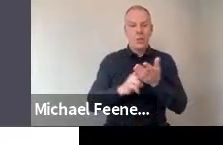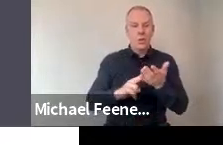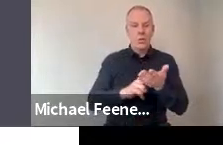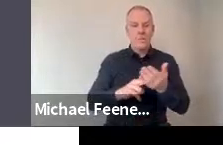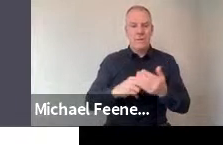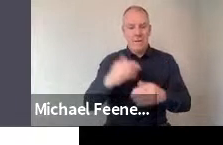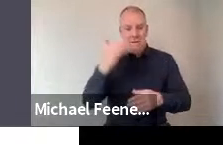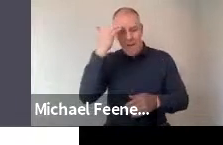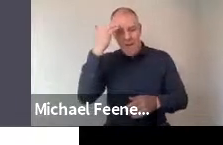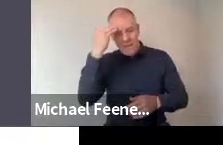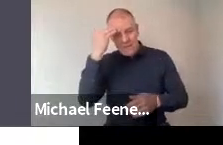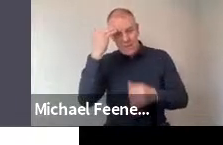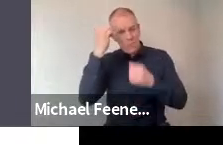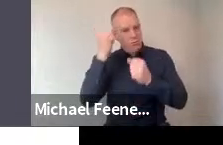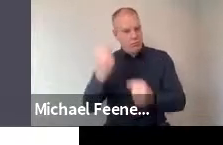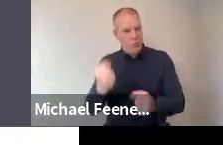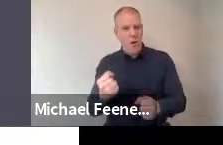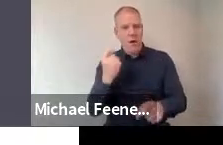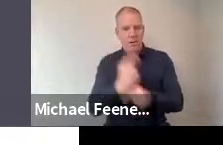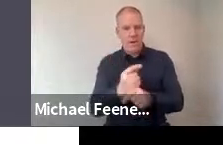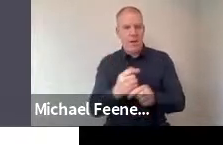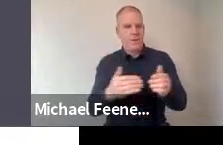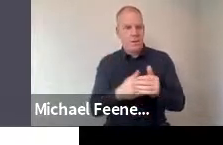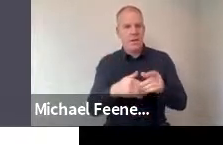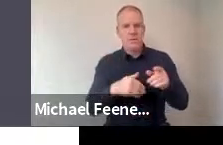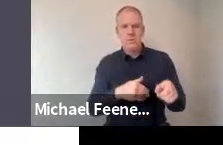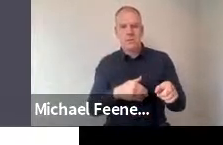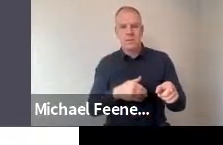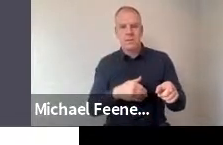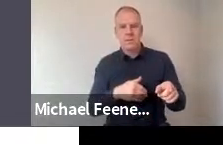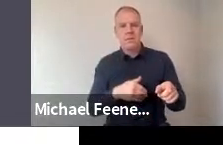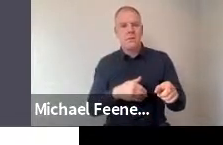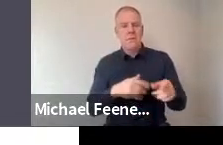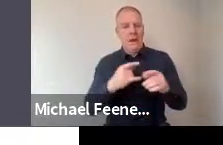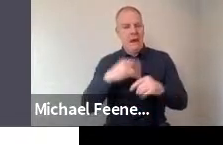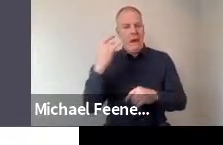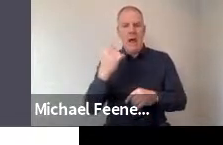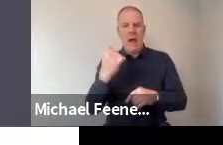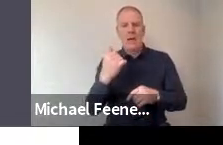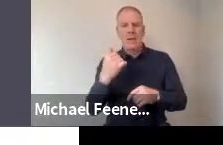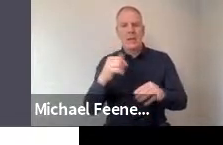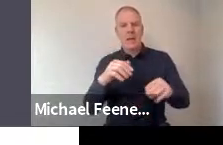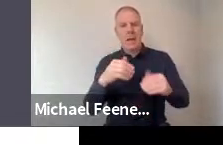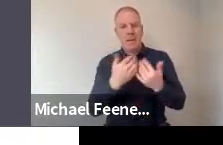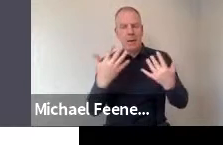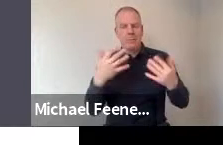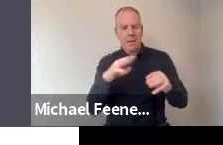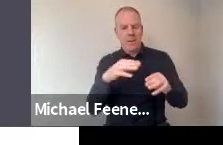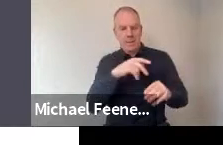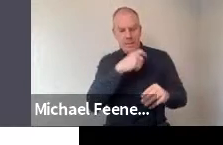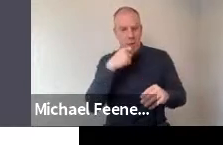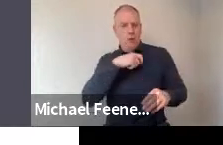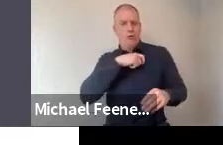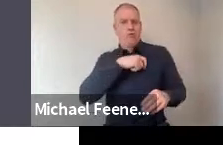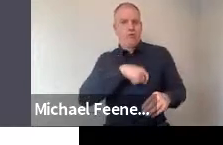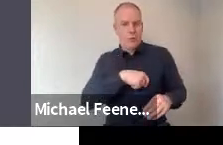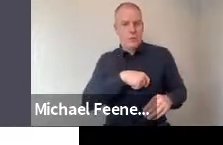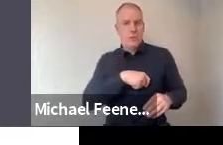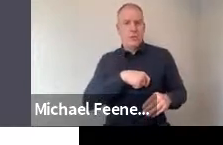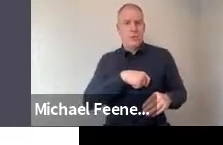positive on that point, so with an even higher level of people saying they trust scientists to produce